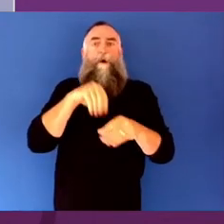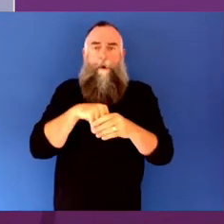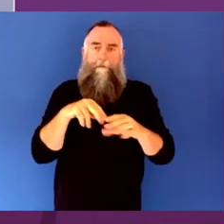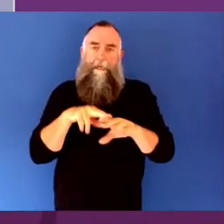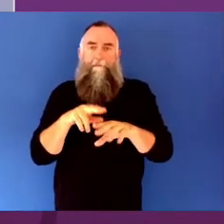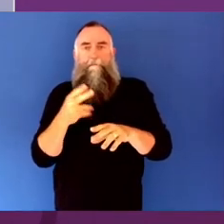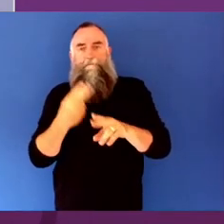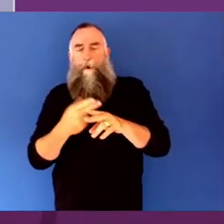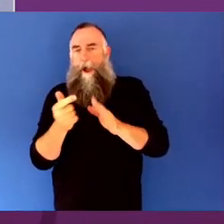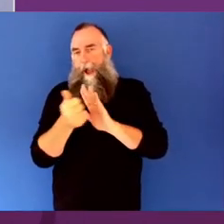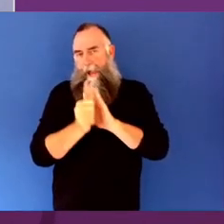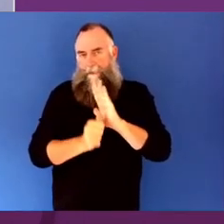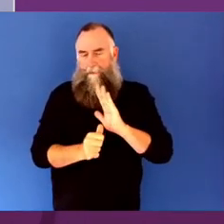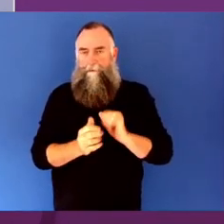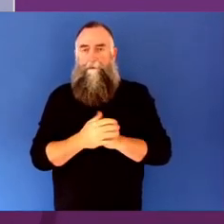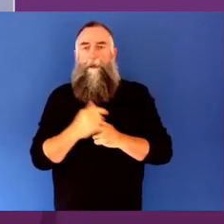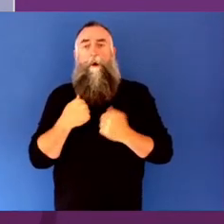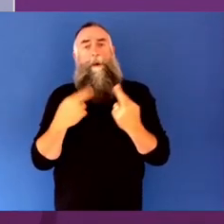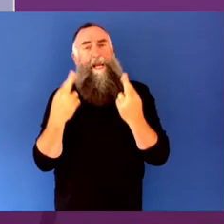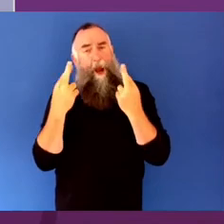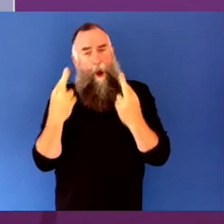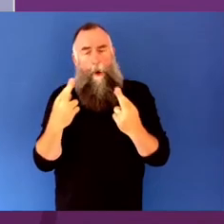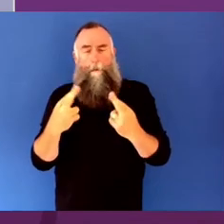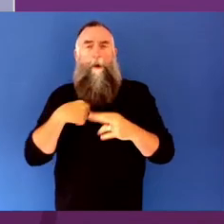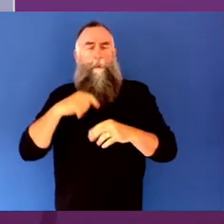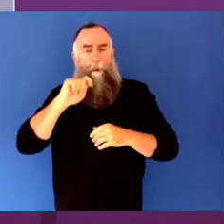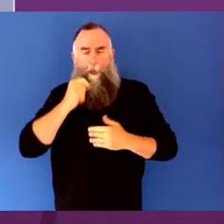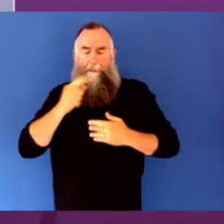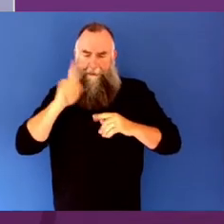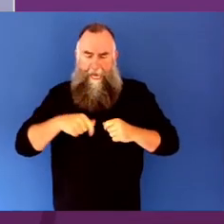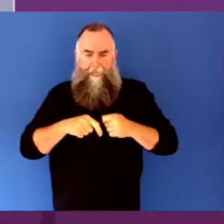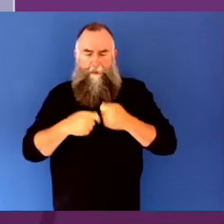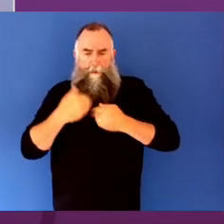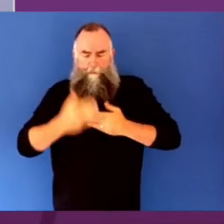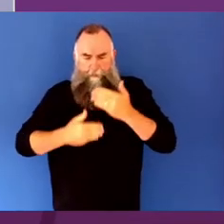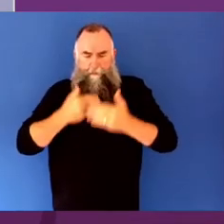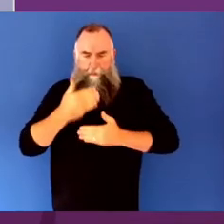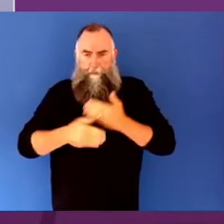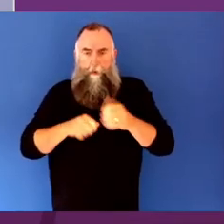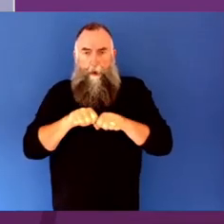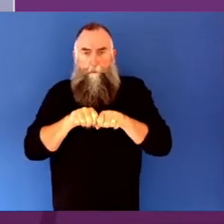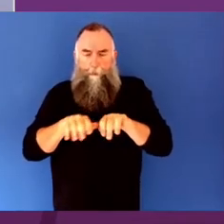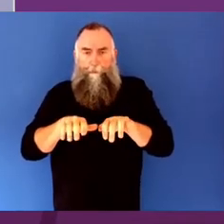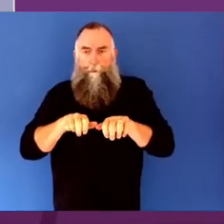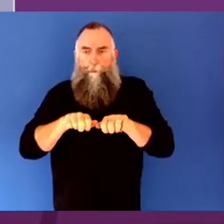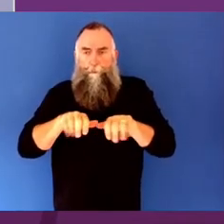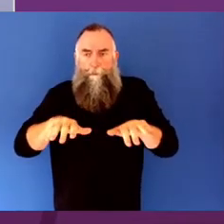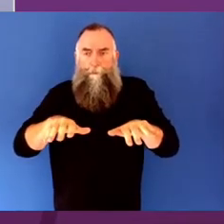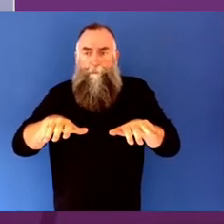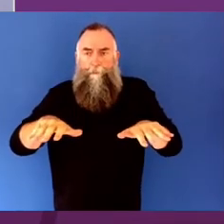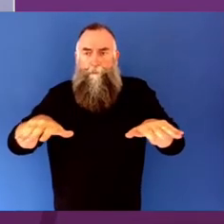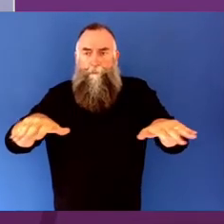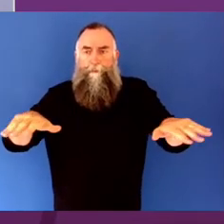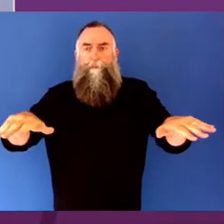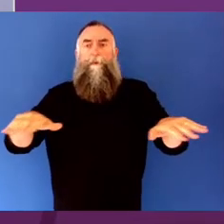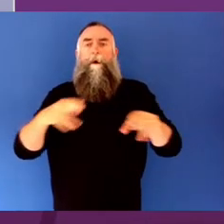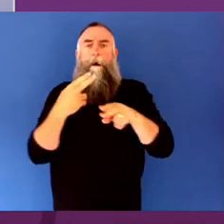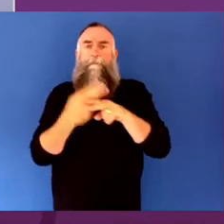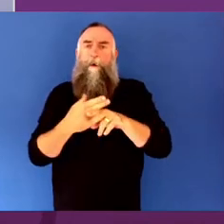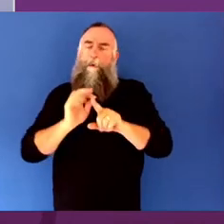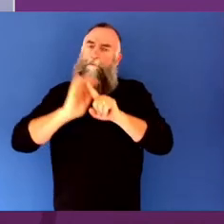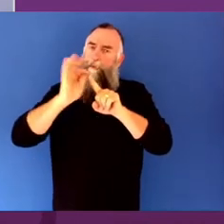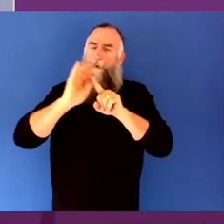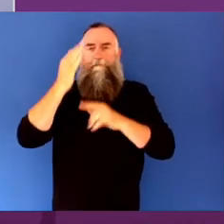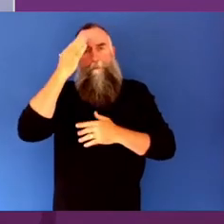hope that the forum will generate momentum, greater recognition of the mental wellbeing benefits of arts participation and increased collaboration to